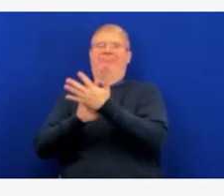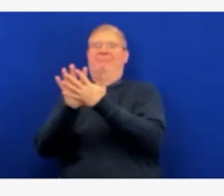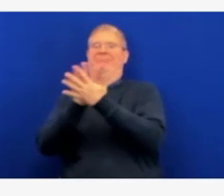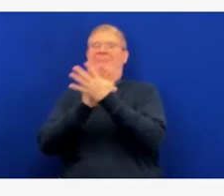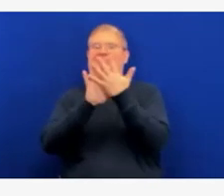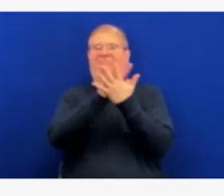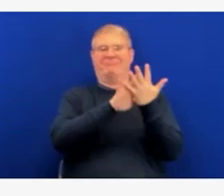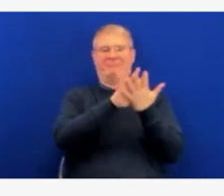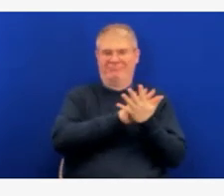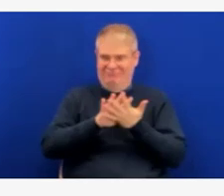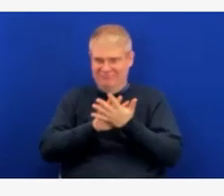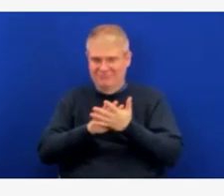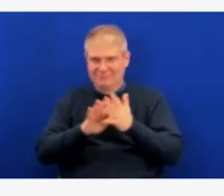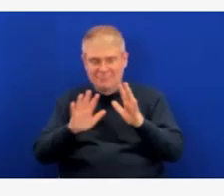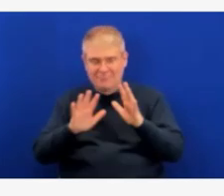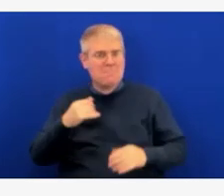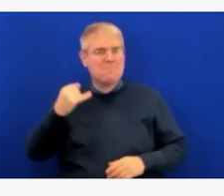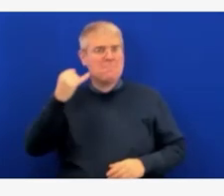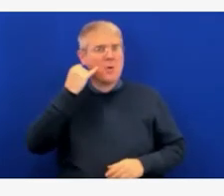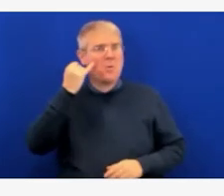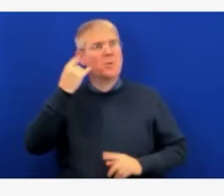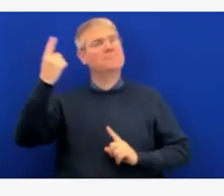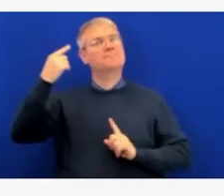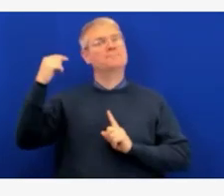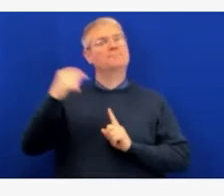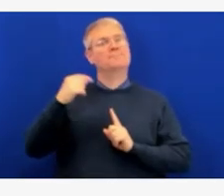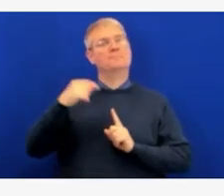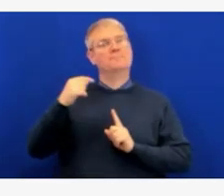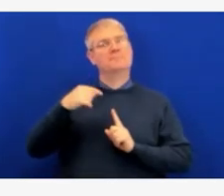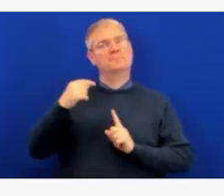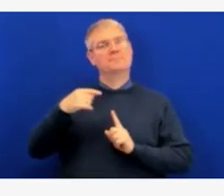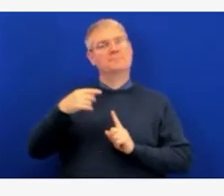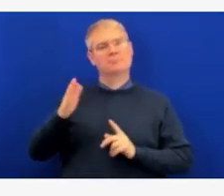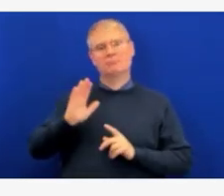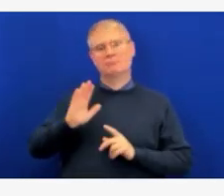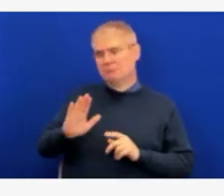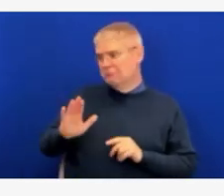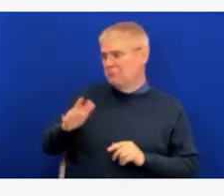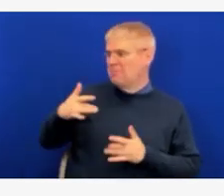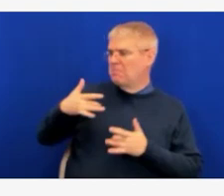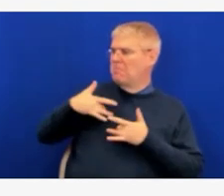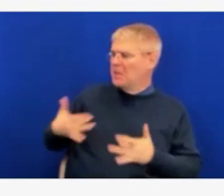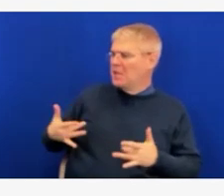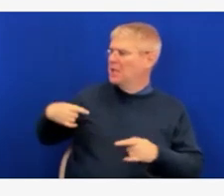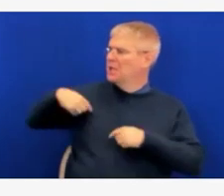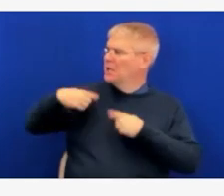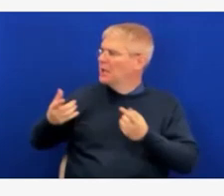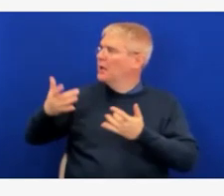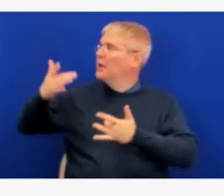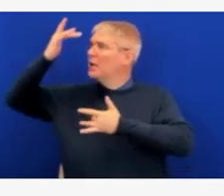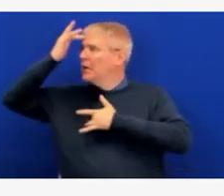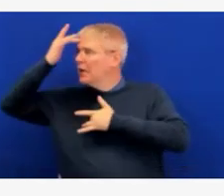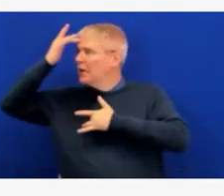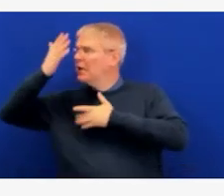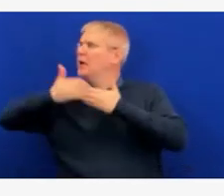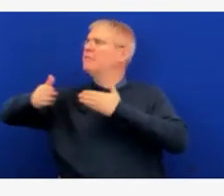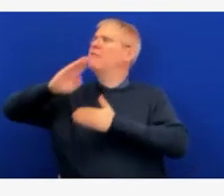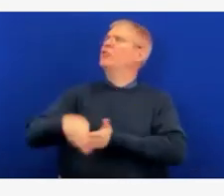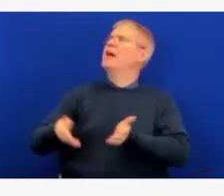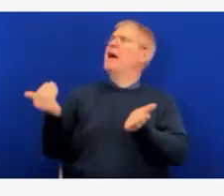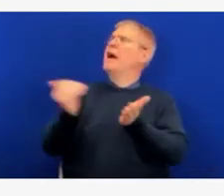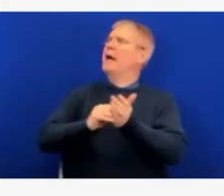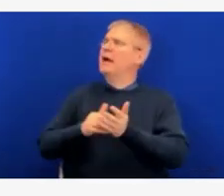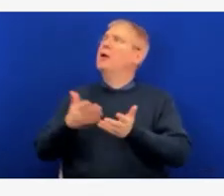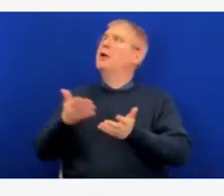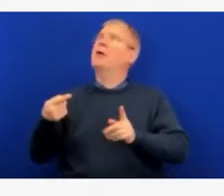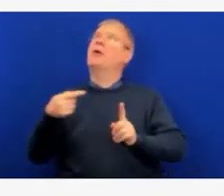might you have pretty good immunity? Yeah, at least probably, yes, probably in the short term at least. But standing here in the